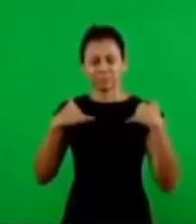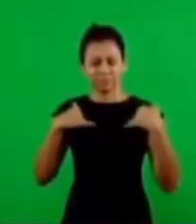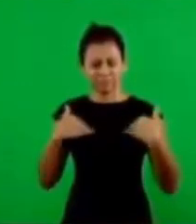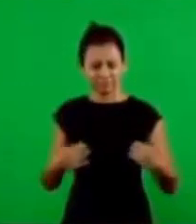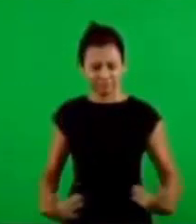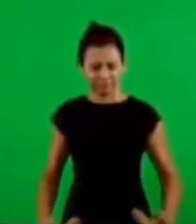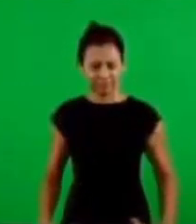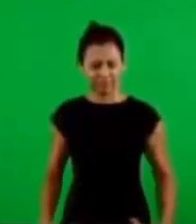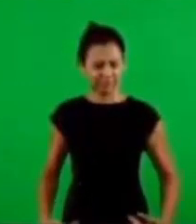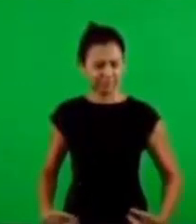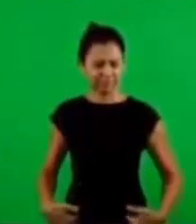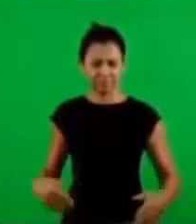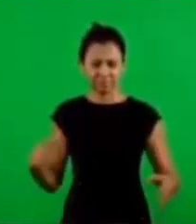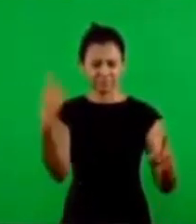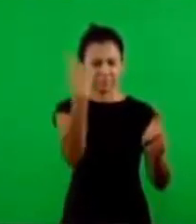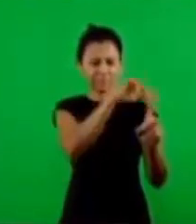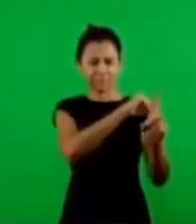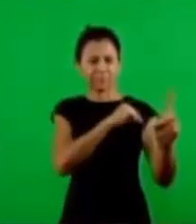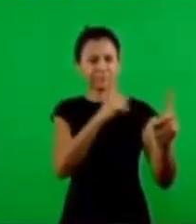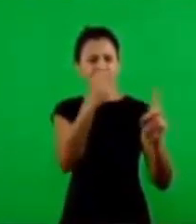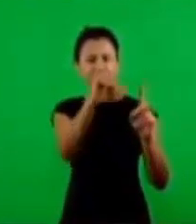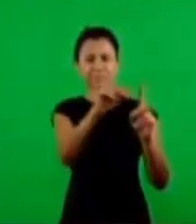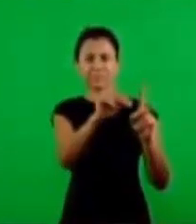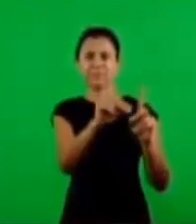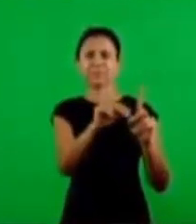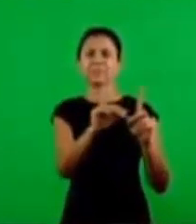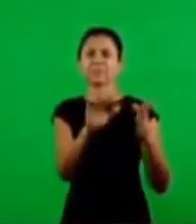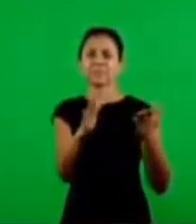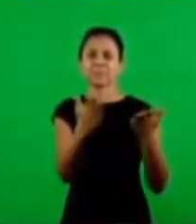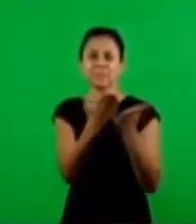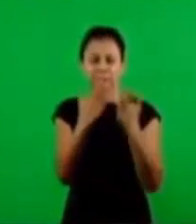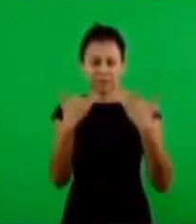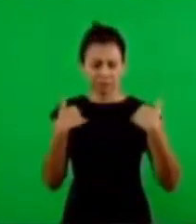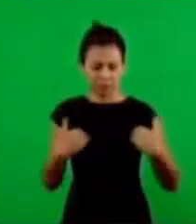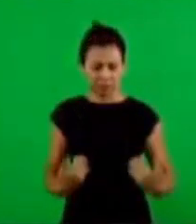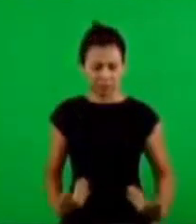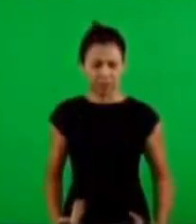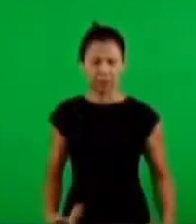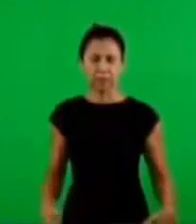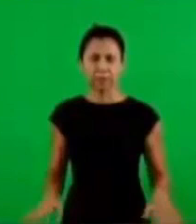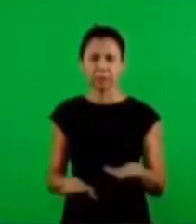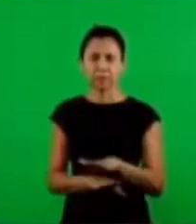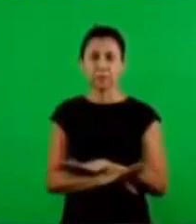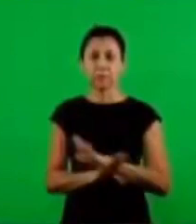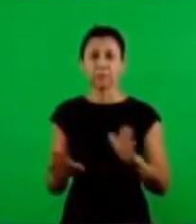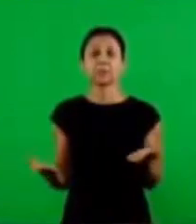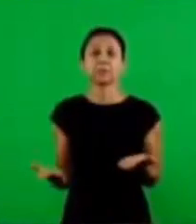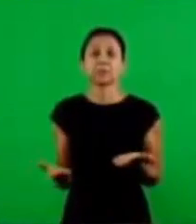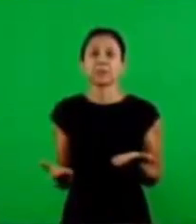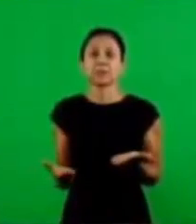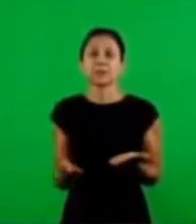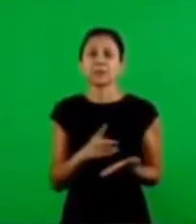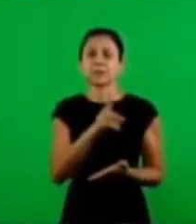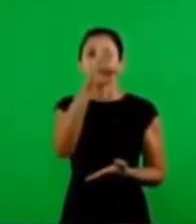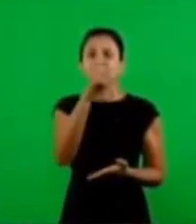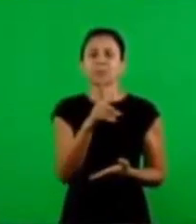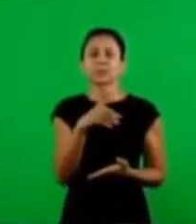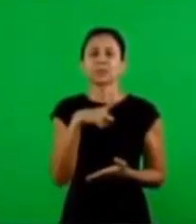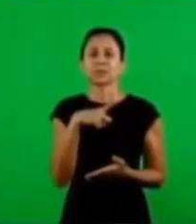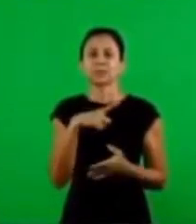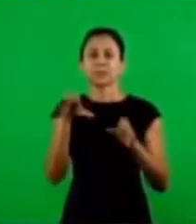hurting of the hurting of his body so the flesh is over now the veil is ripped